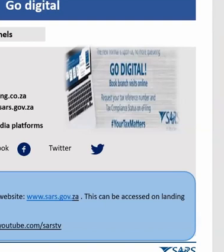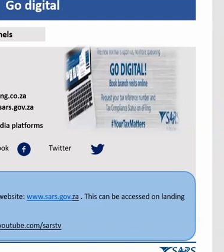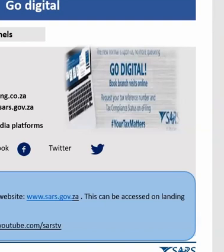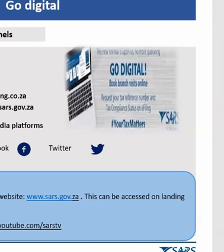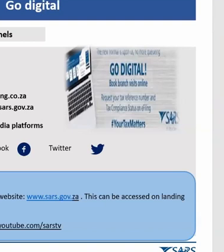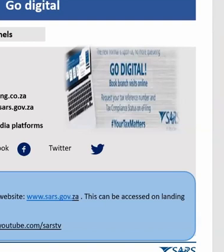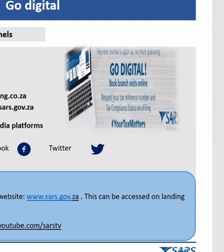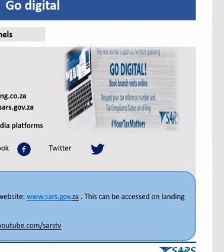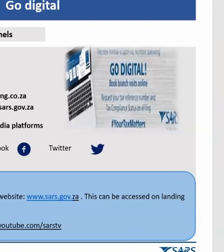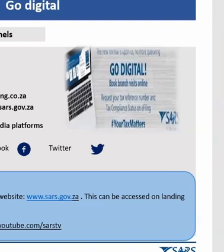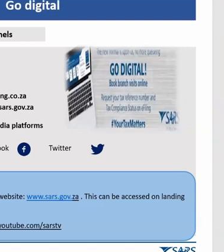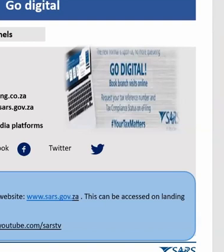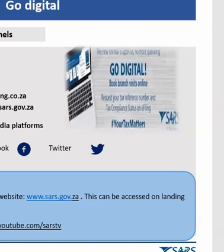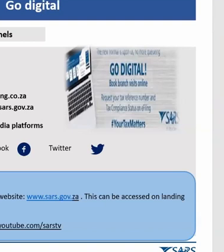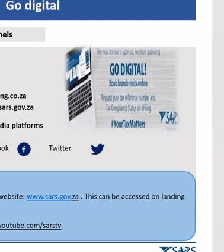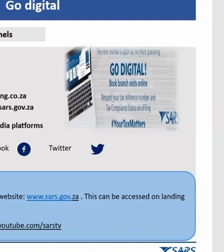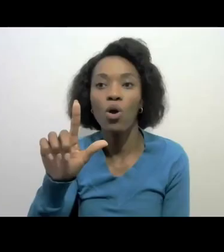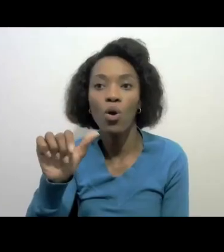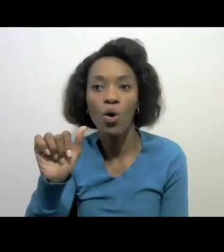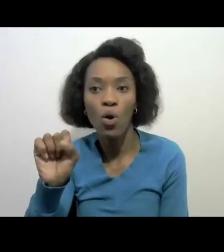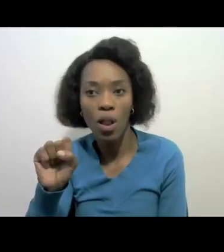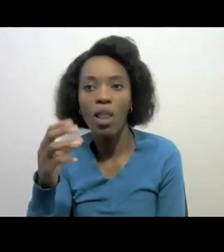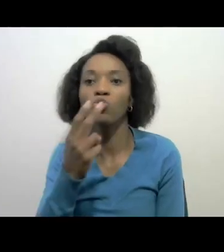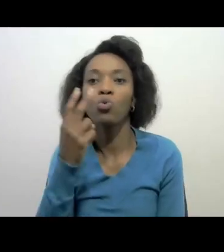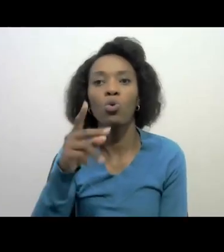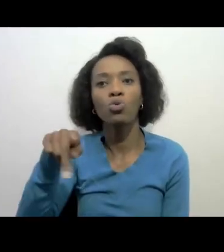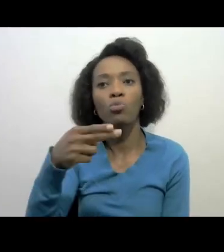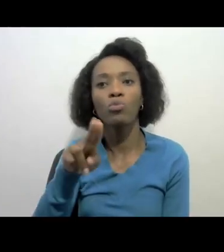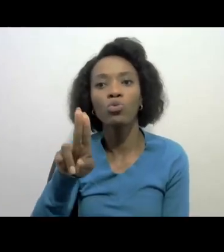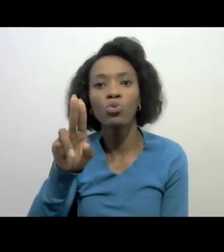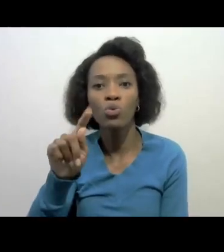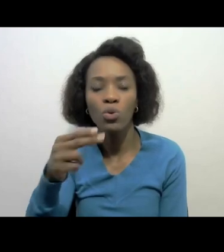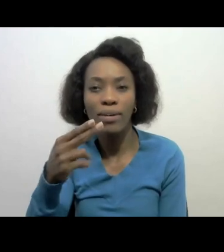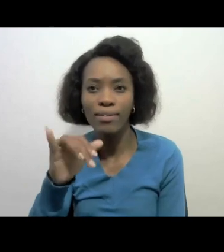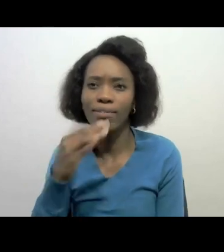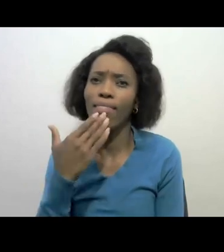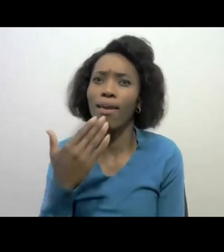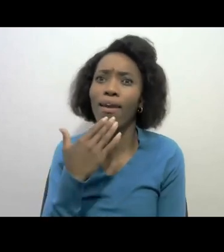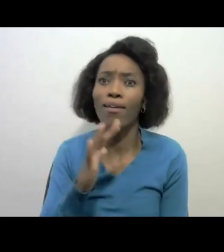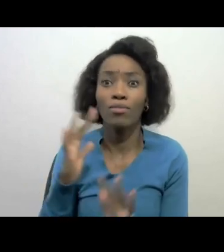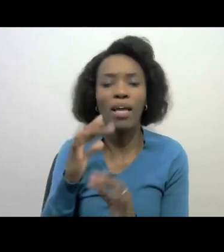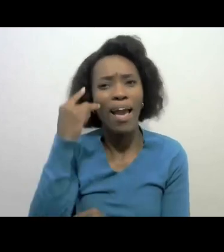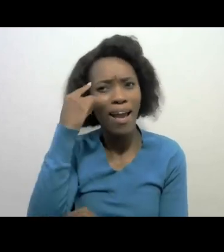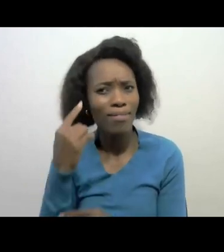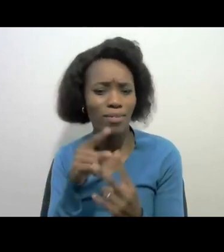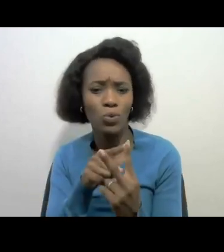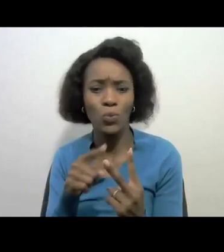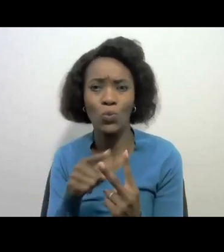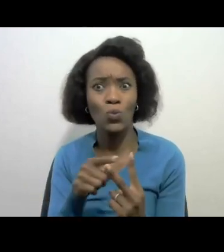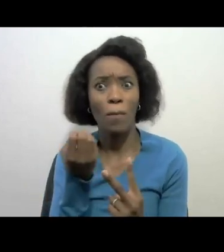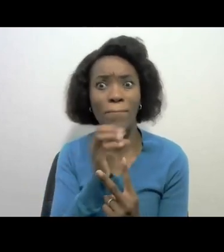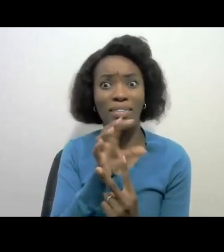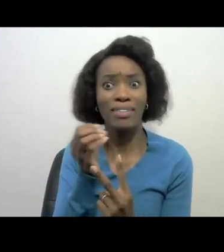you a big thank you to PUTI as well I think these two presentations actually